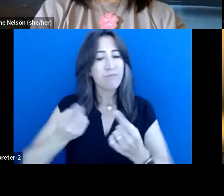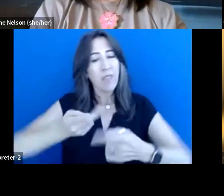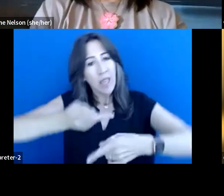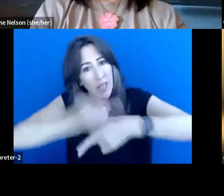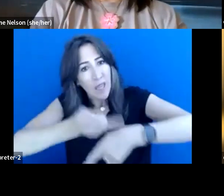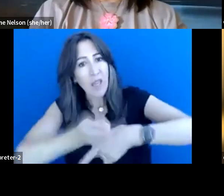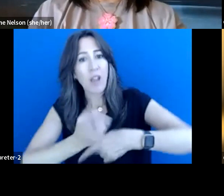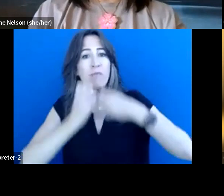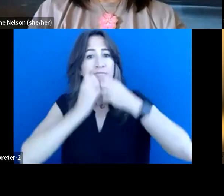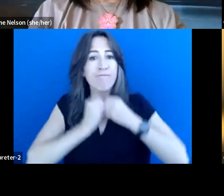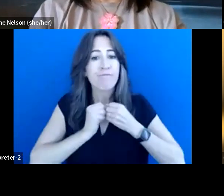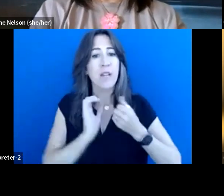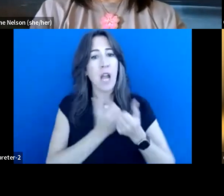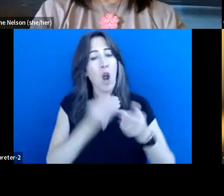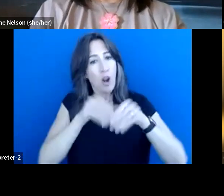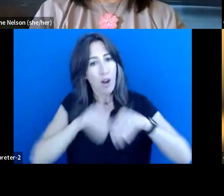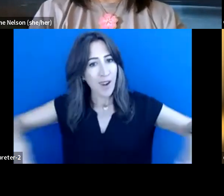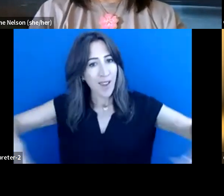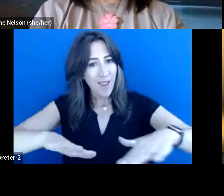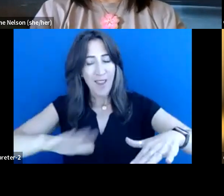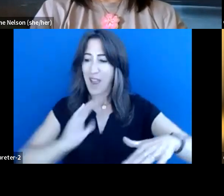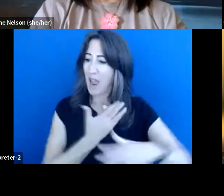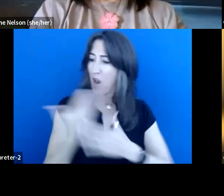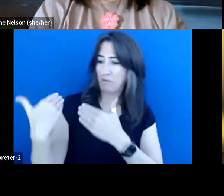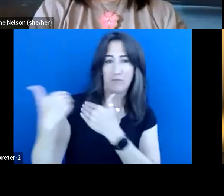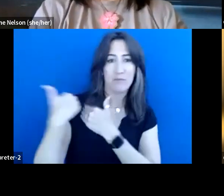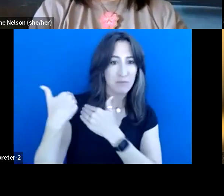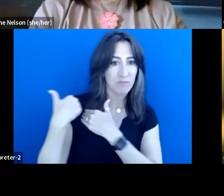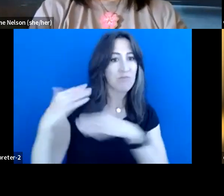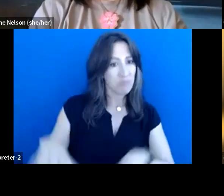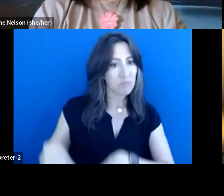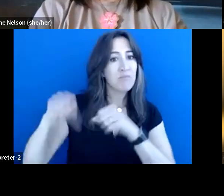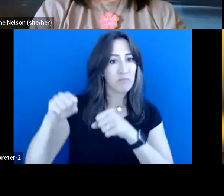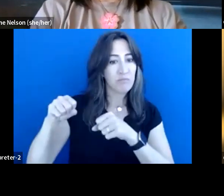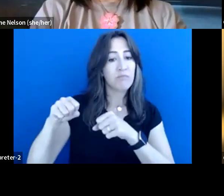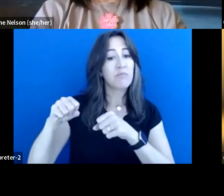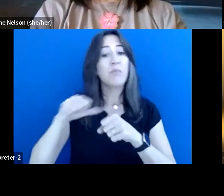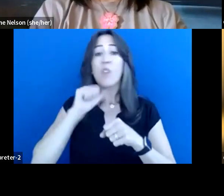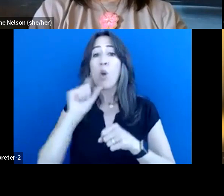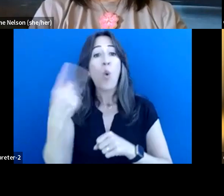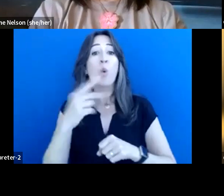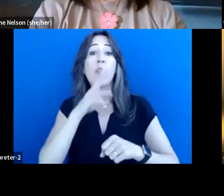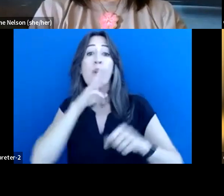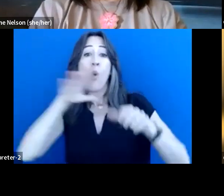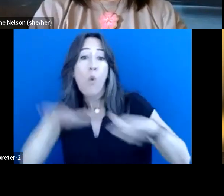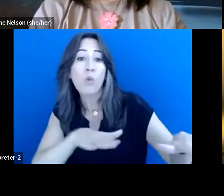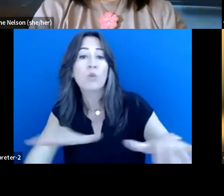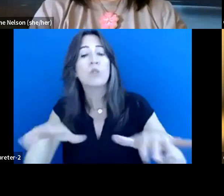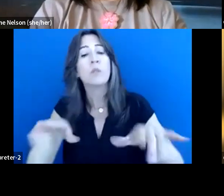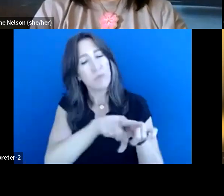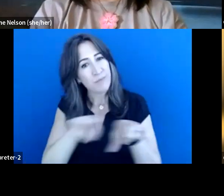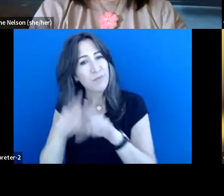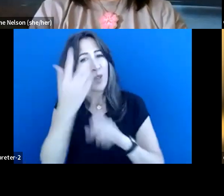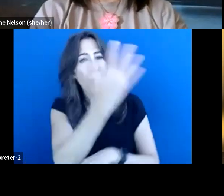territories. It is our responsibility to do that. Not only the oceans, but also the forest and all of the